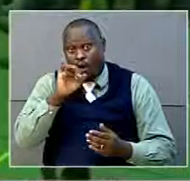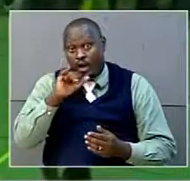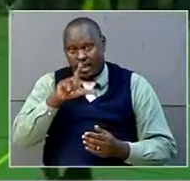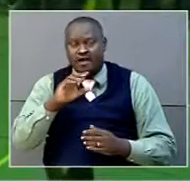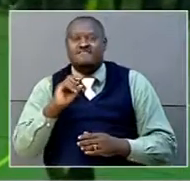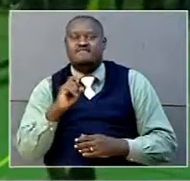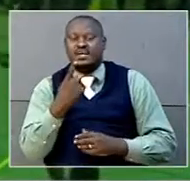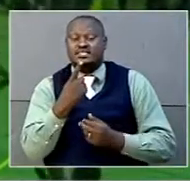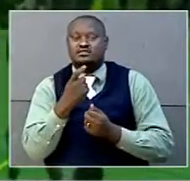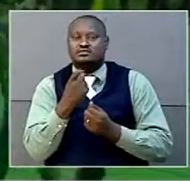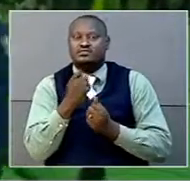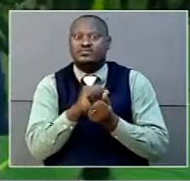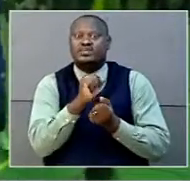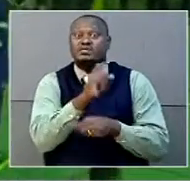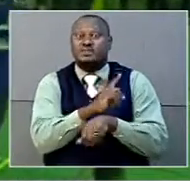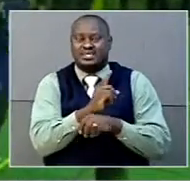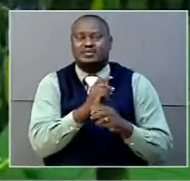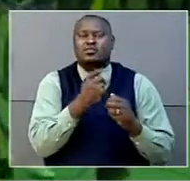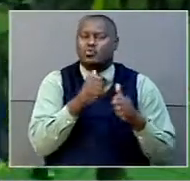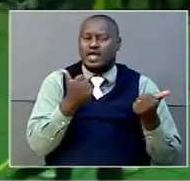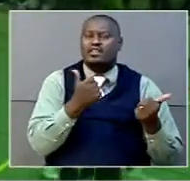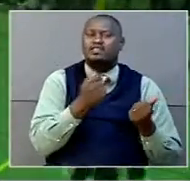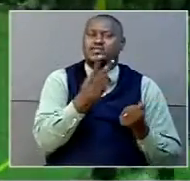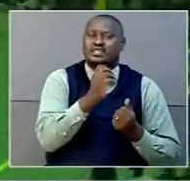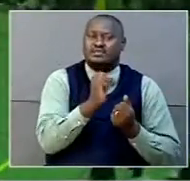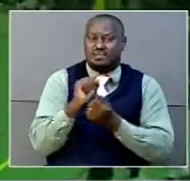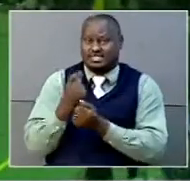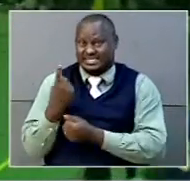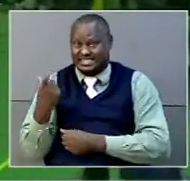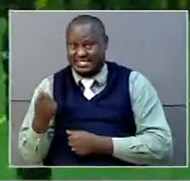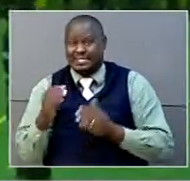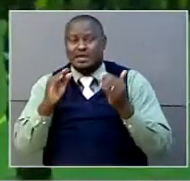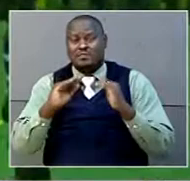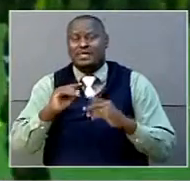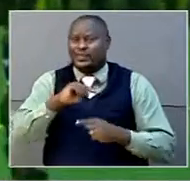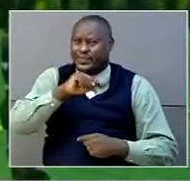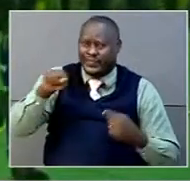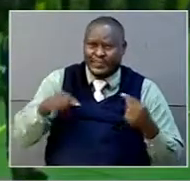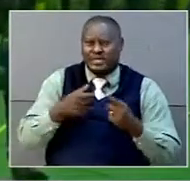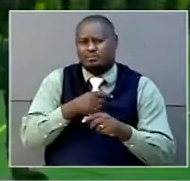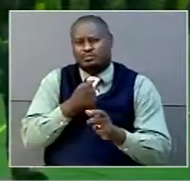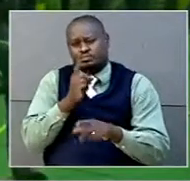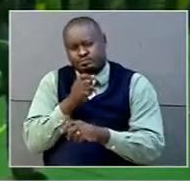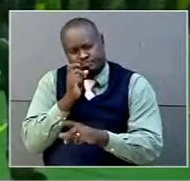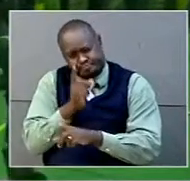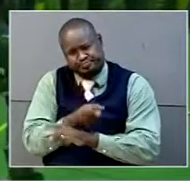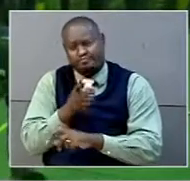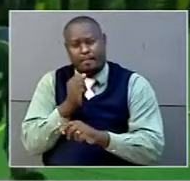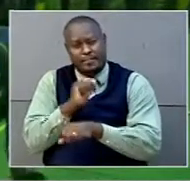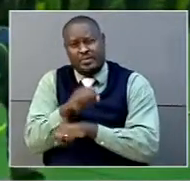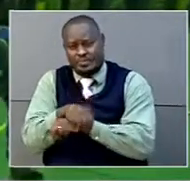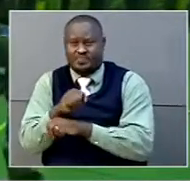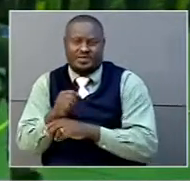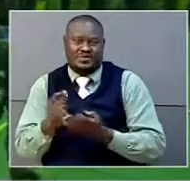quarter 2016 while Inter club stepped up their defense in the remaining quarters through point guard Gerson